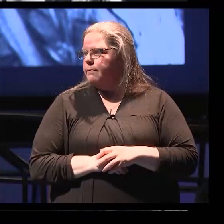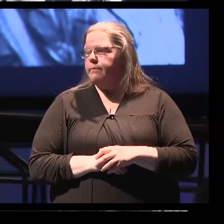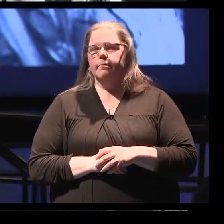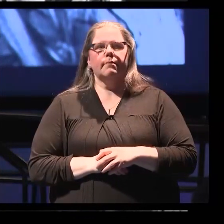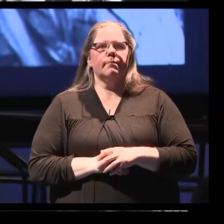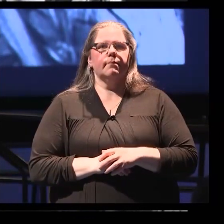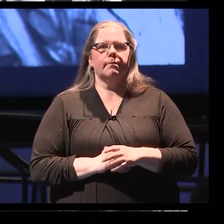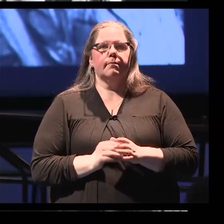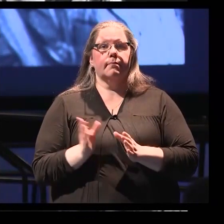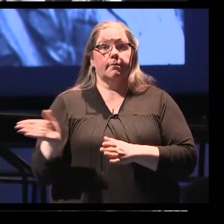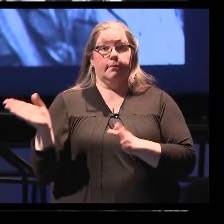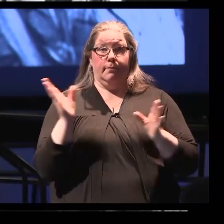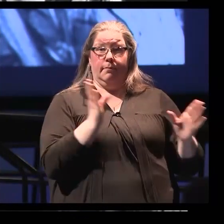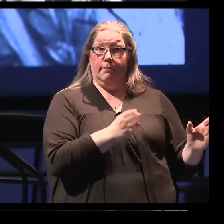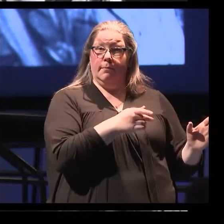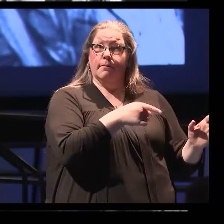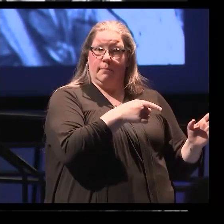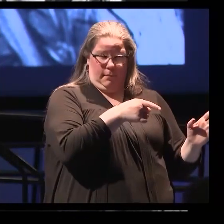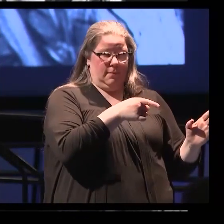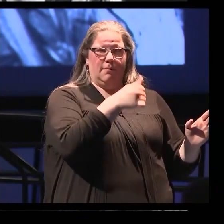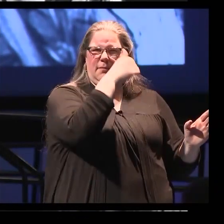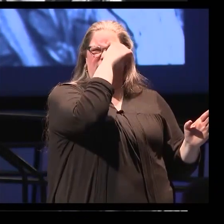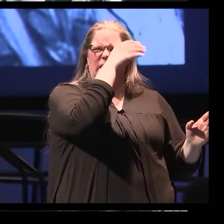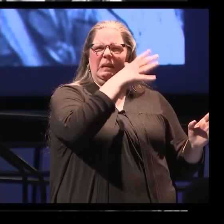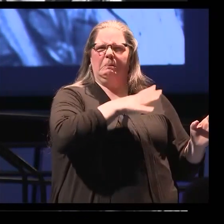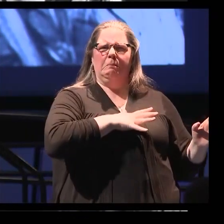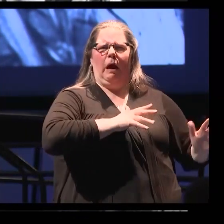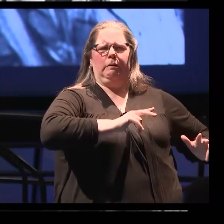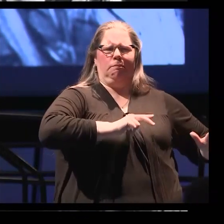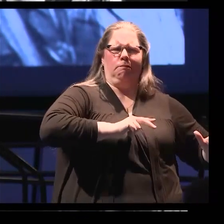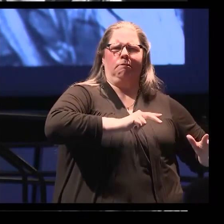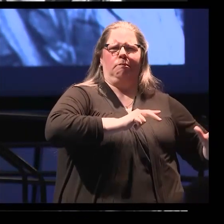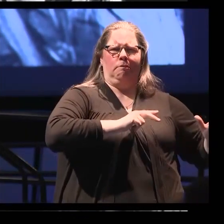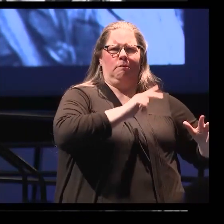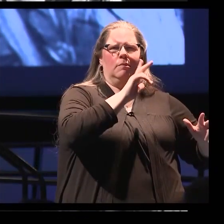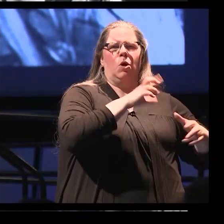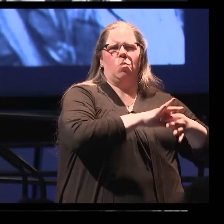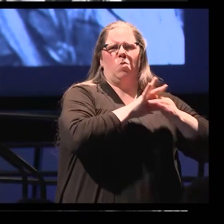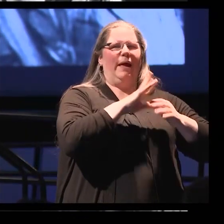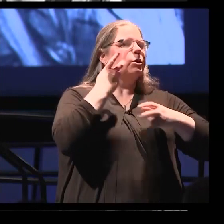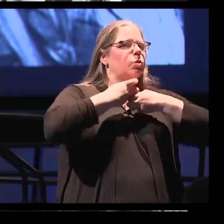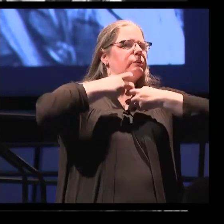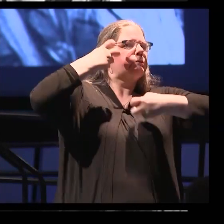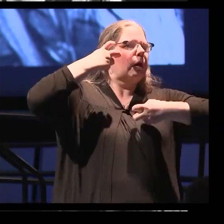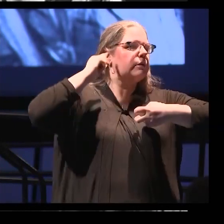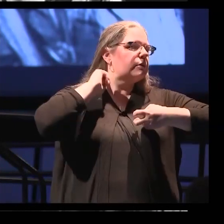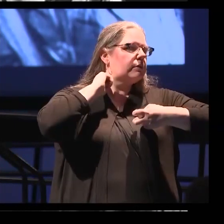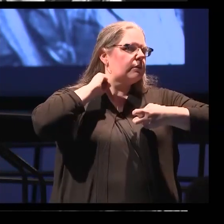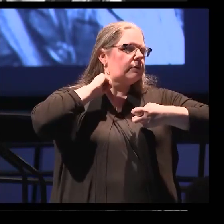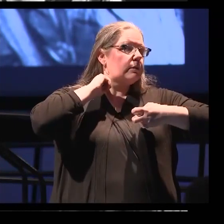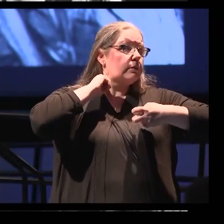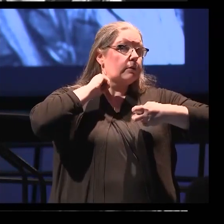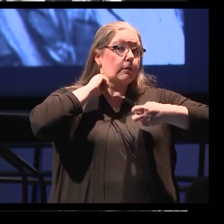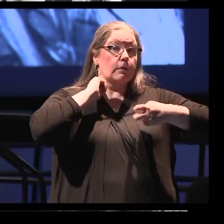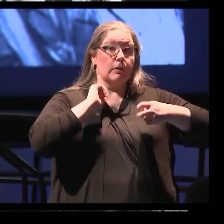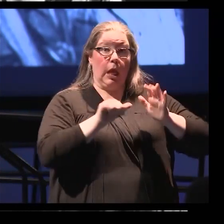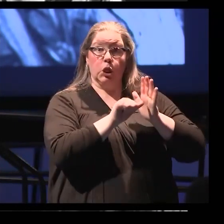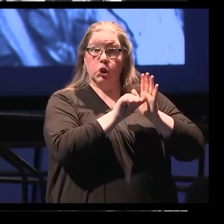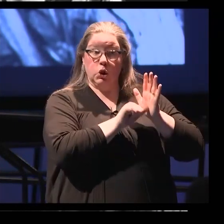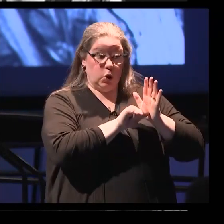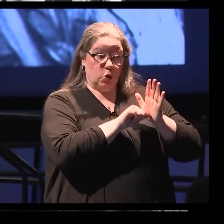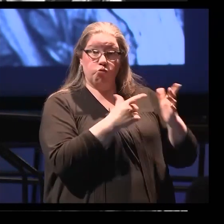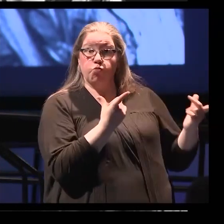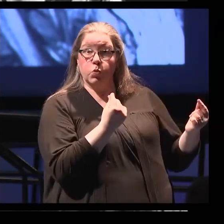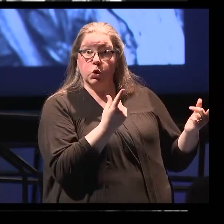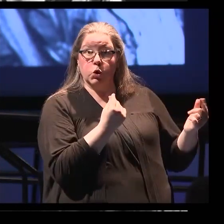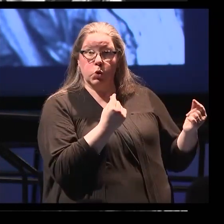So for our third patient, the patient with cervical myelopathy, the surgical treatment is to give space to